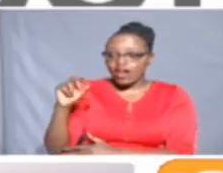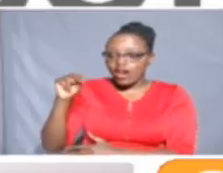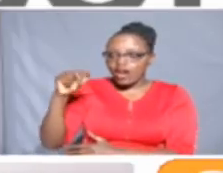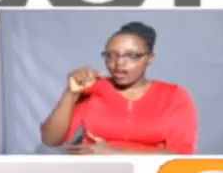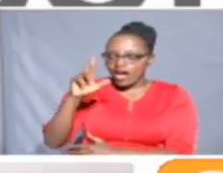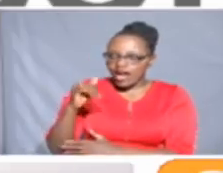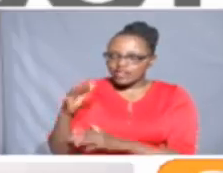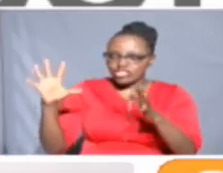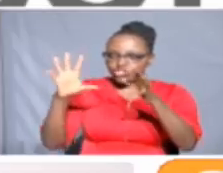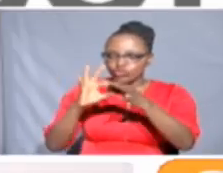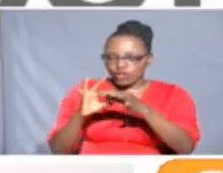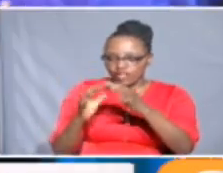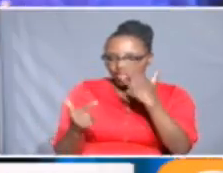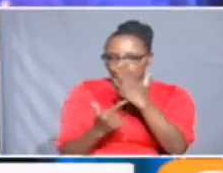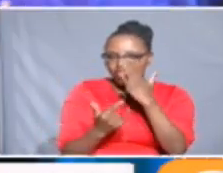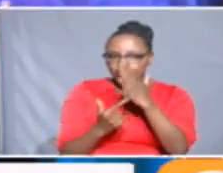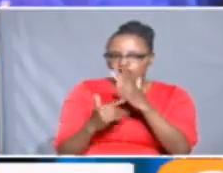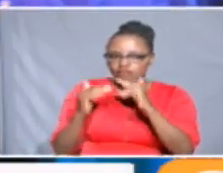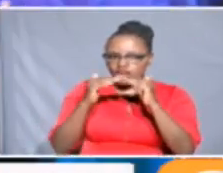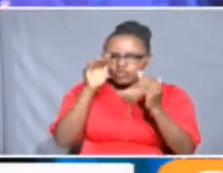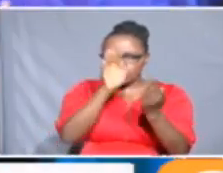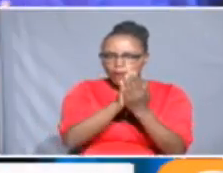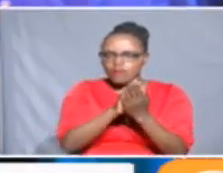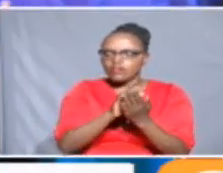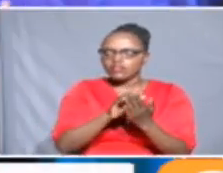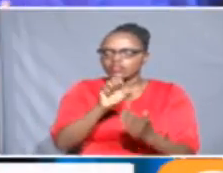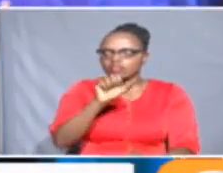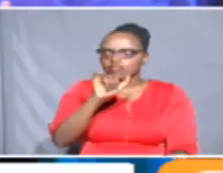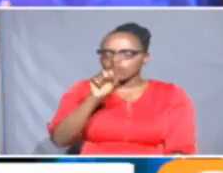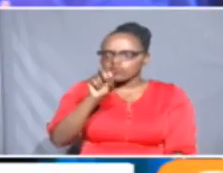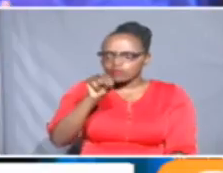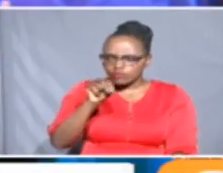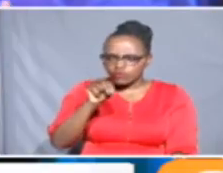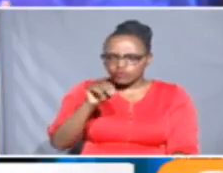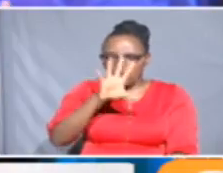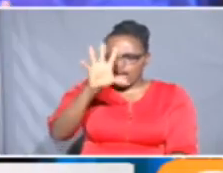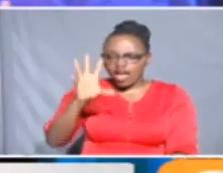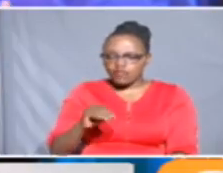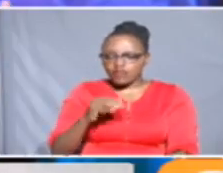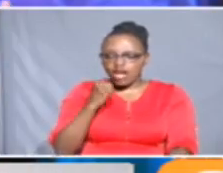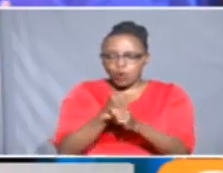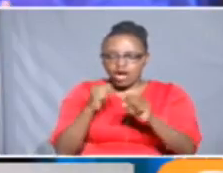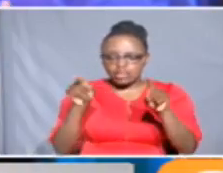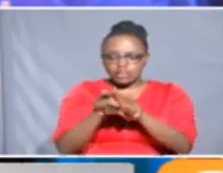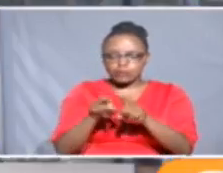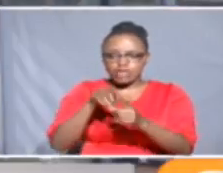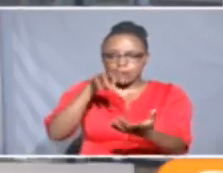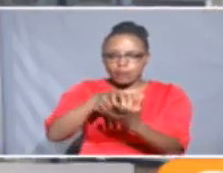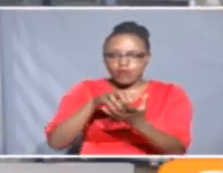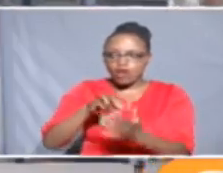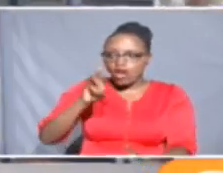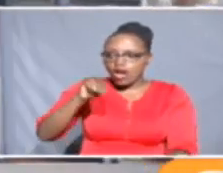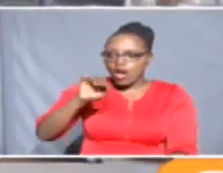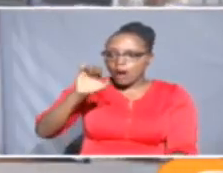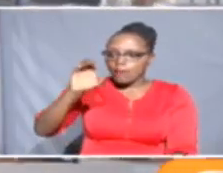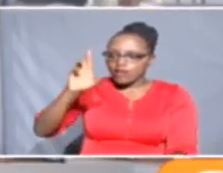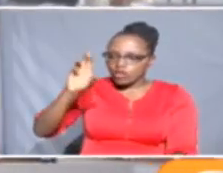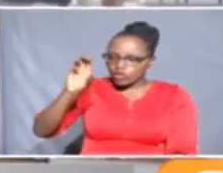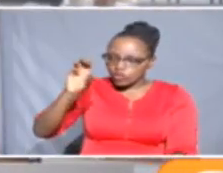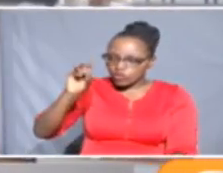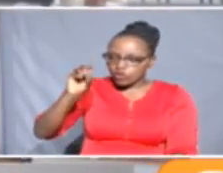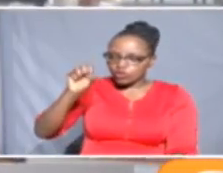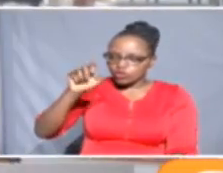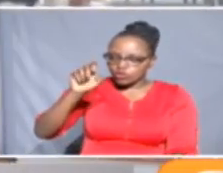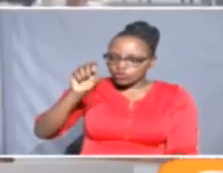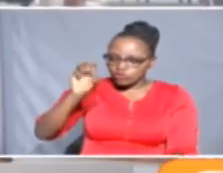joins the tech giant from equity groups FinServe Africa, where he served in a similar capacity. Microsoft launched its African